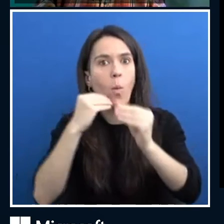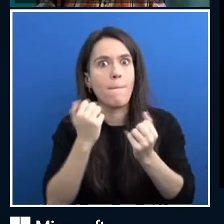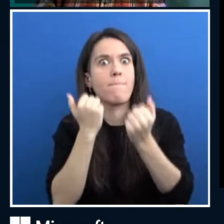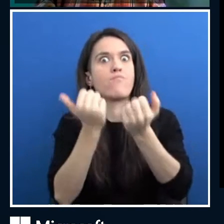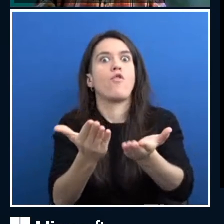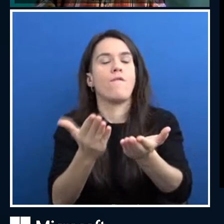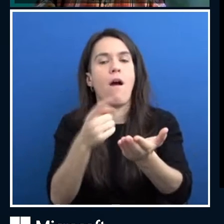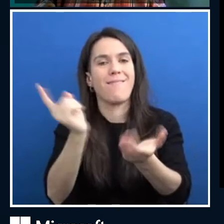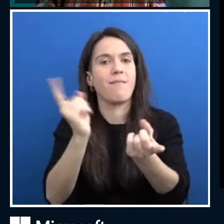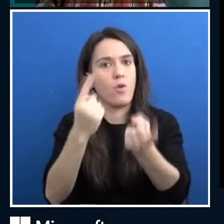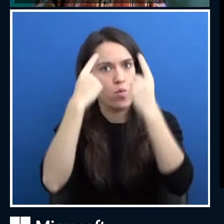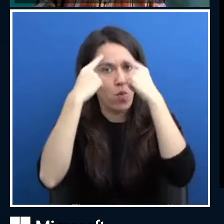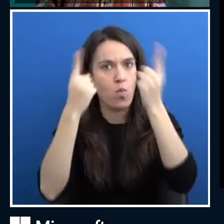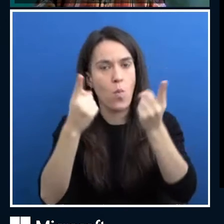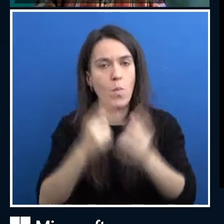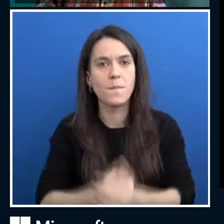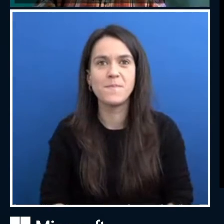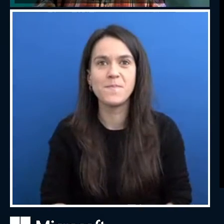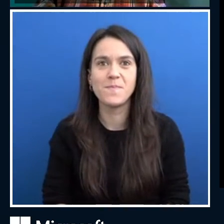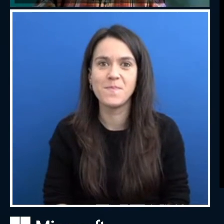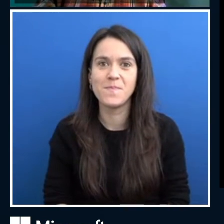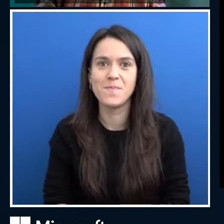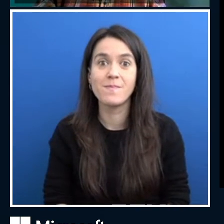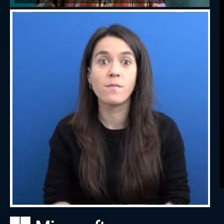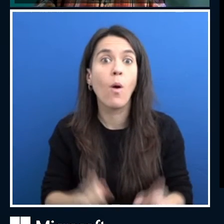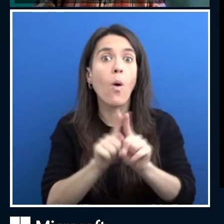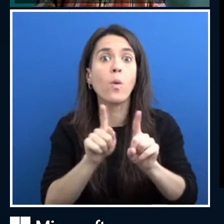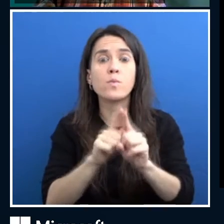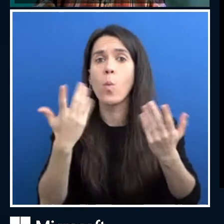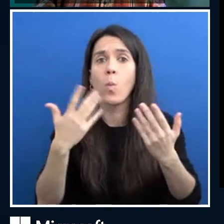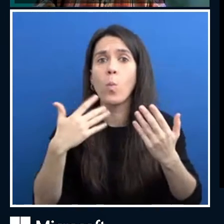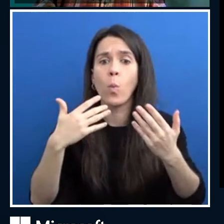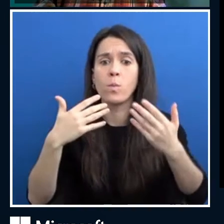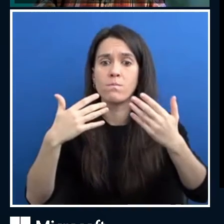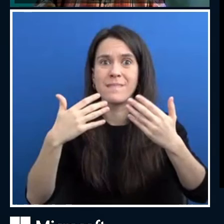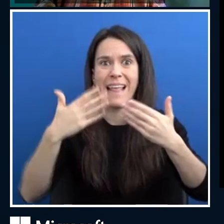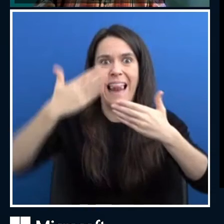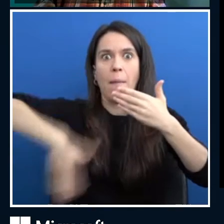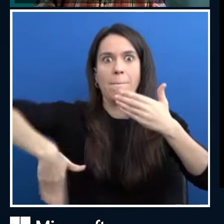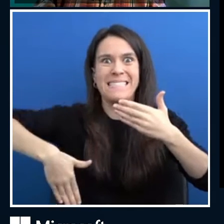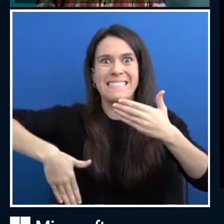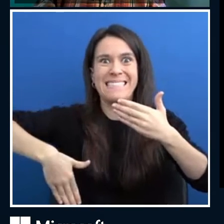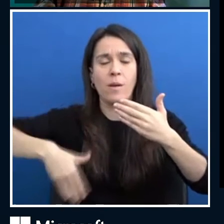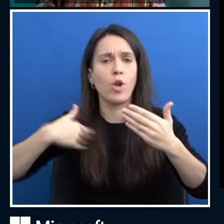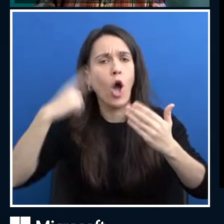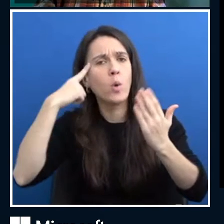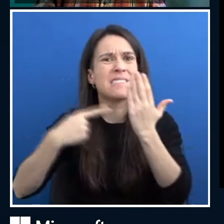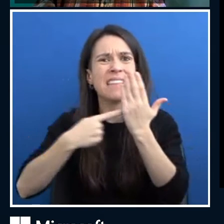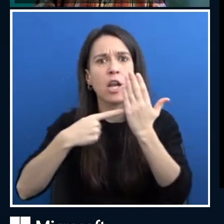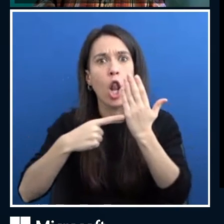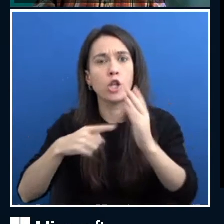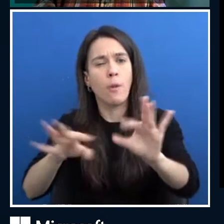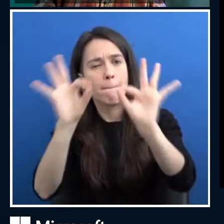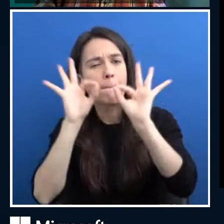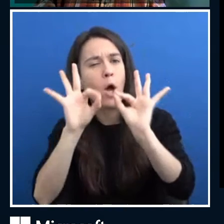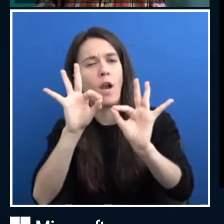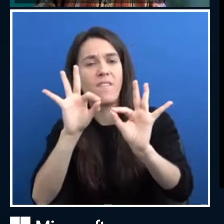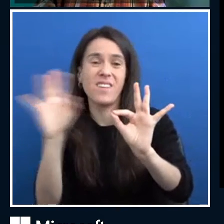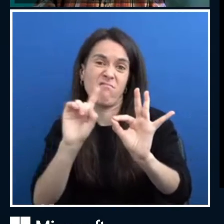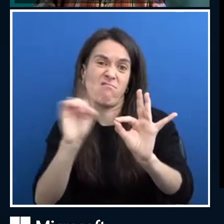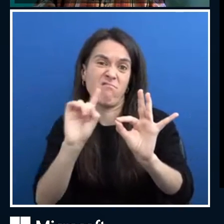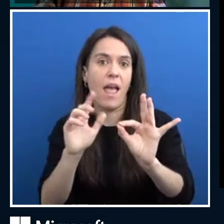technologies? Are some of the limitations clear? We know technology is not perfect, right? And AI isn't perfect. It's a, it's